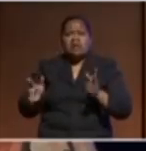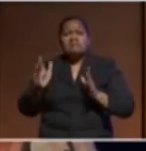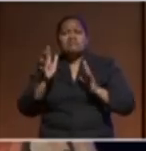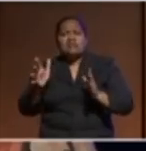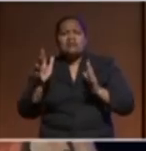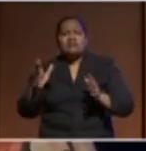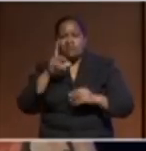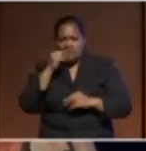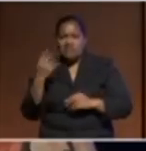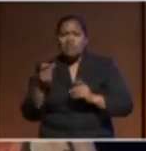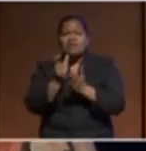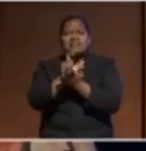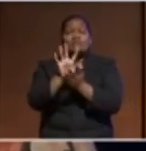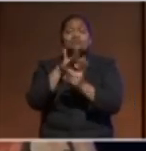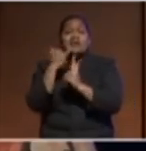private sector earlier today